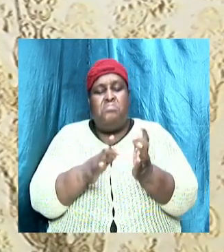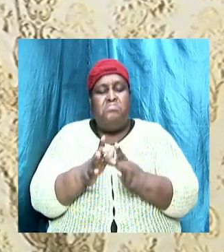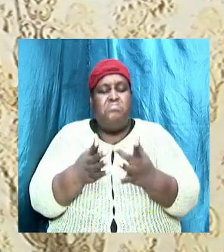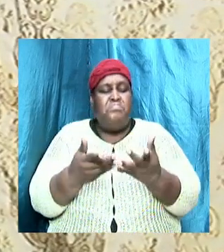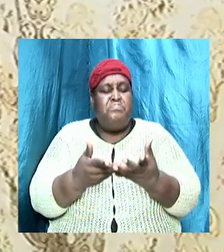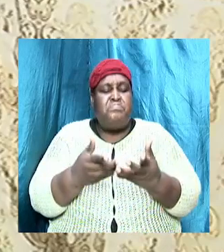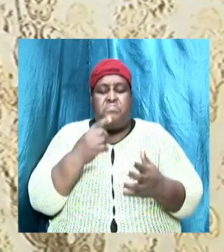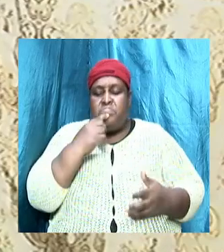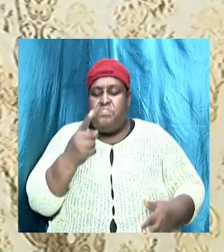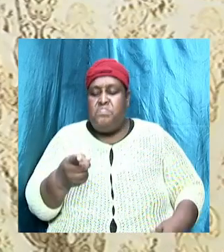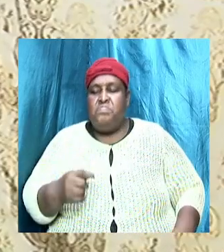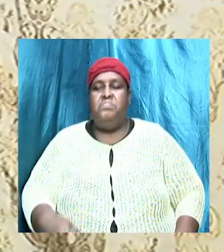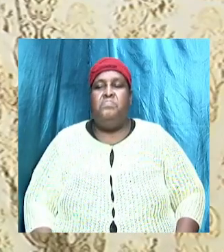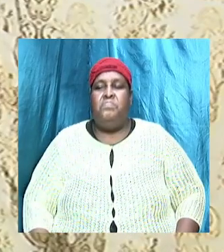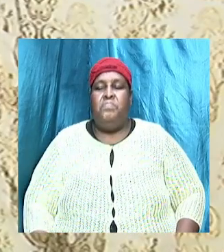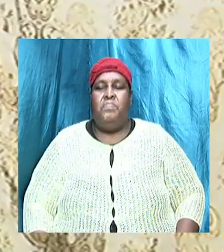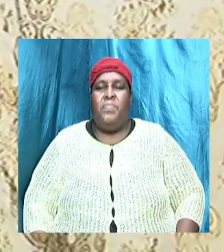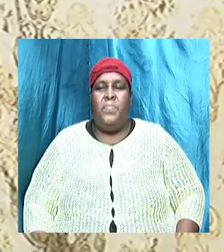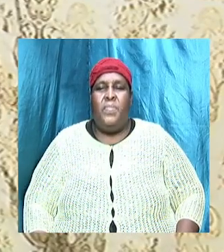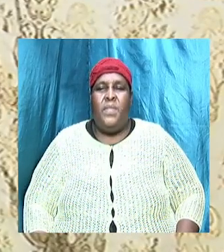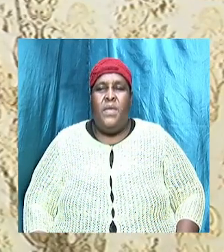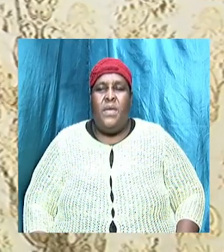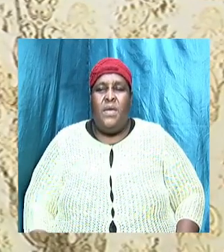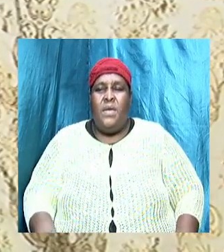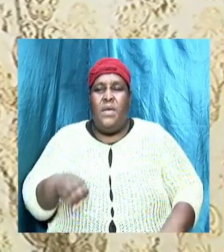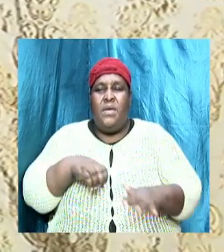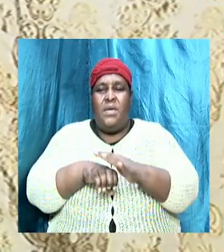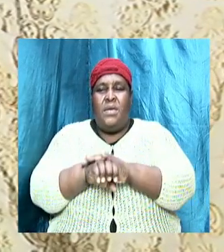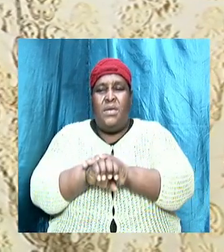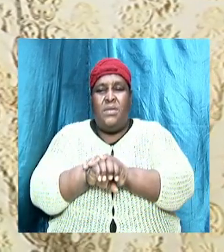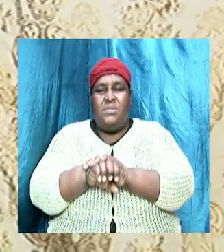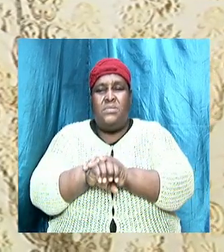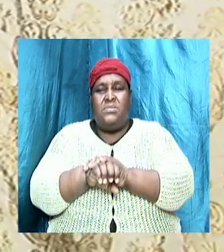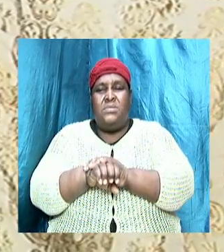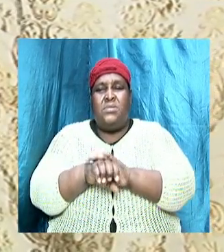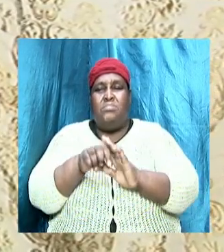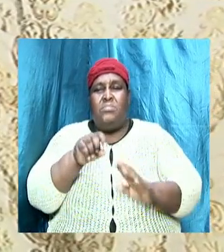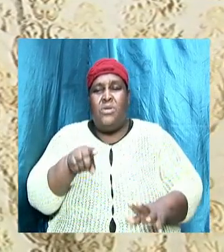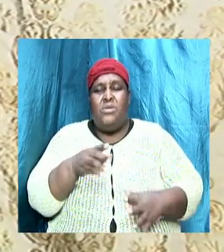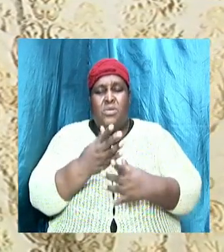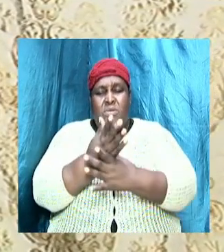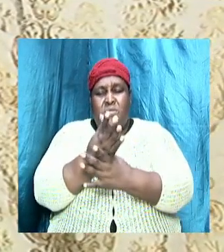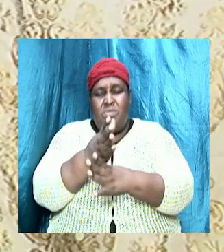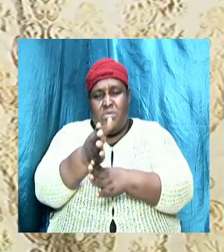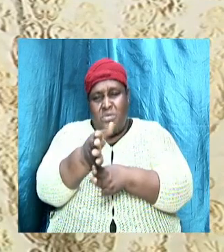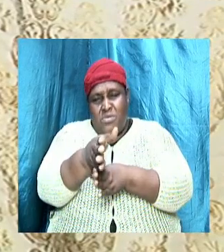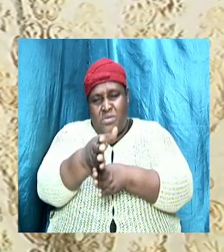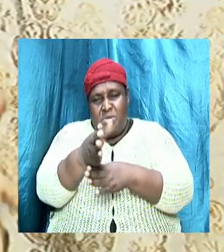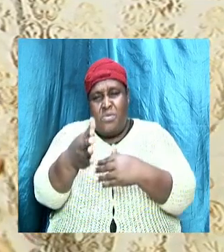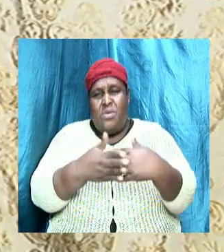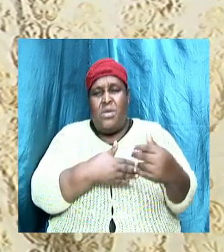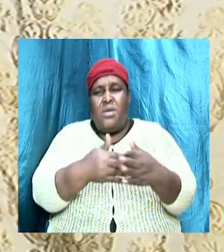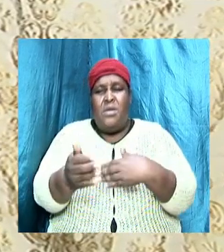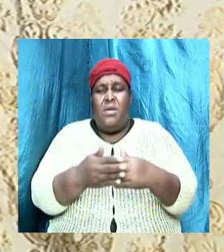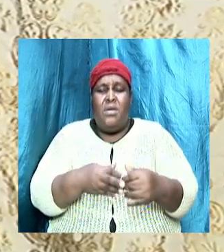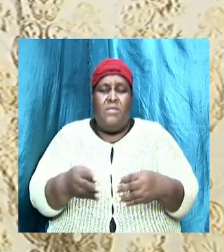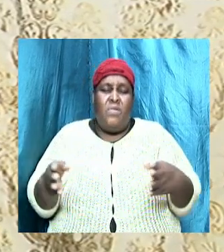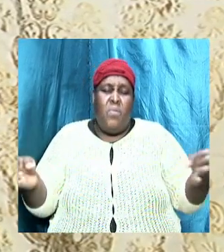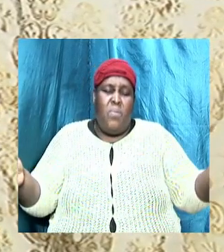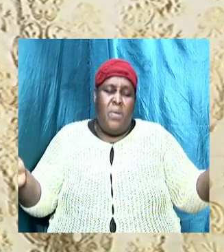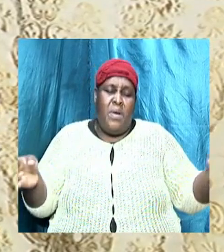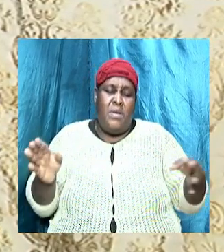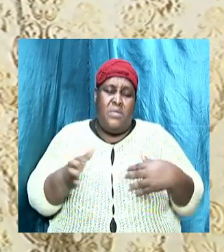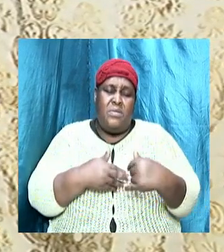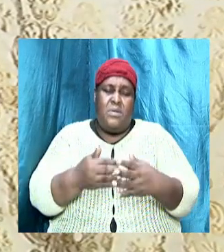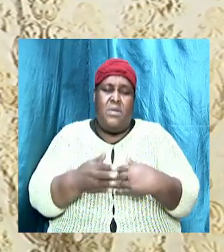that, Enter ye through the narrow gate, for wide is the gate and broad